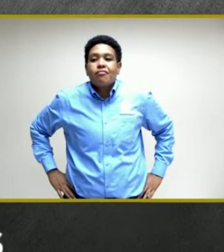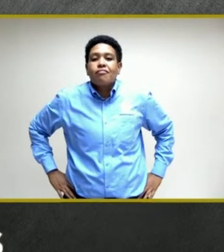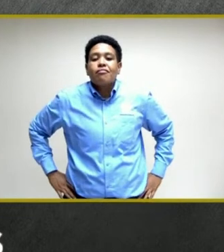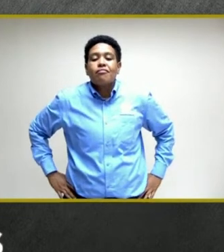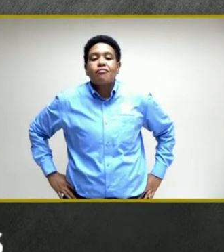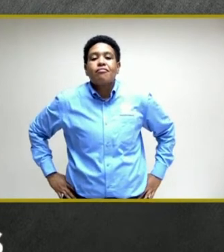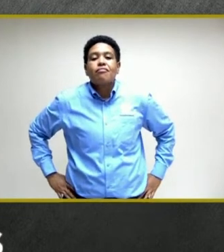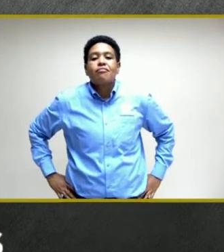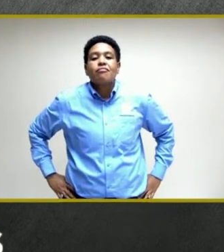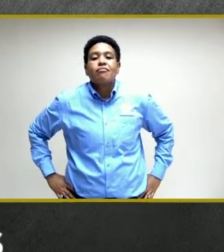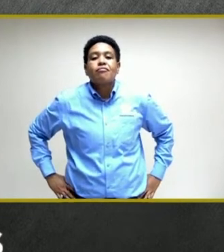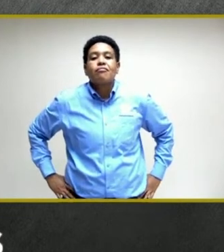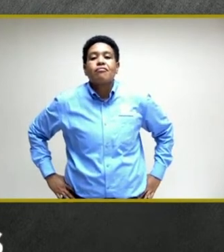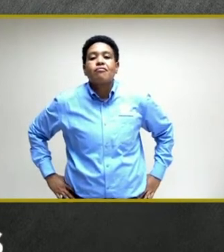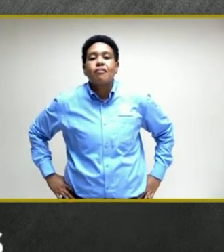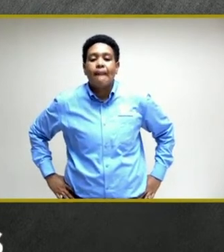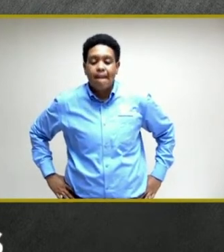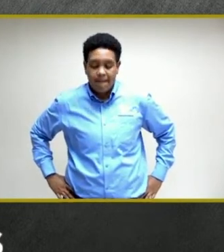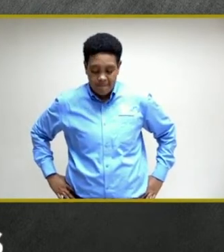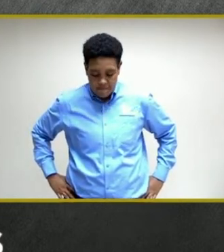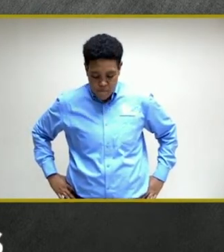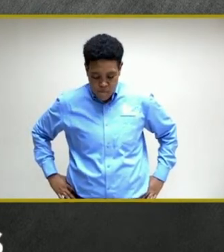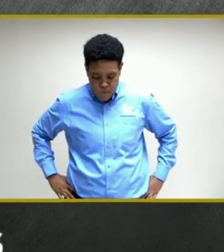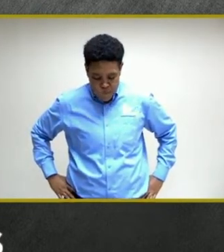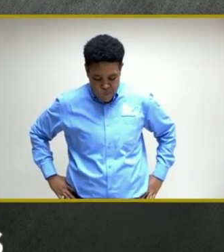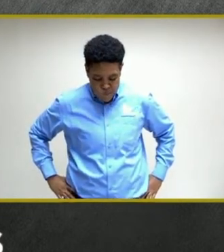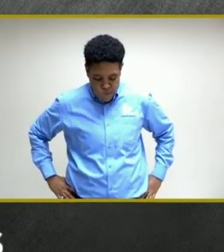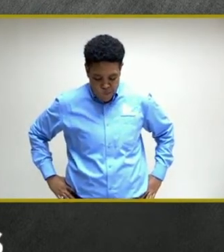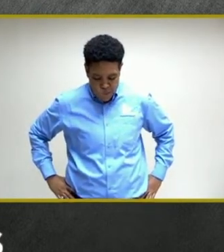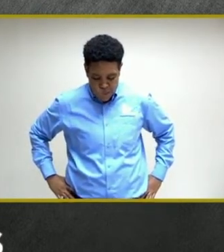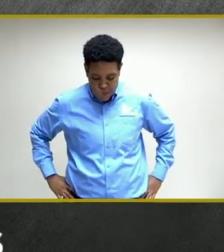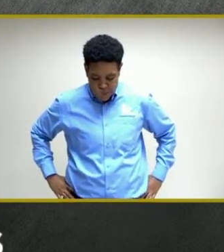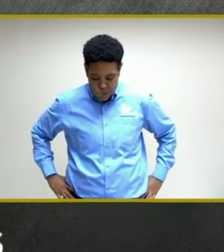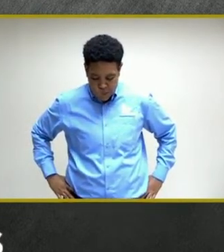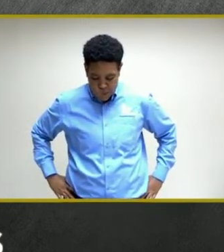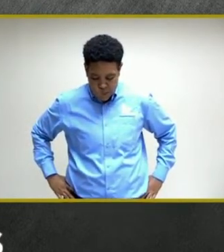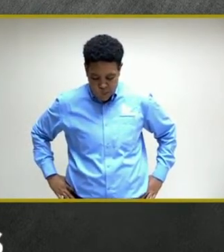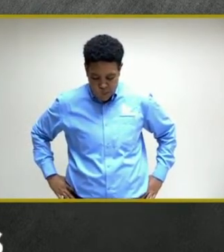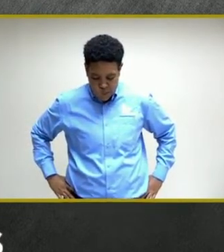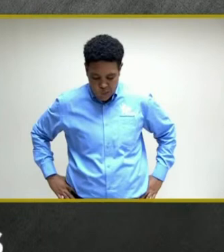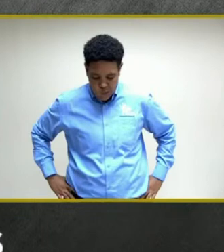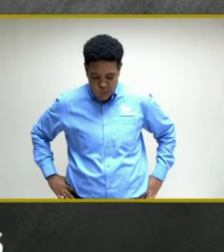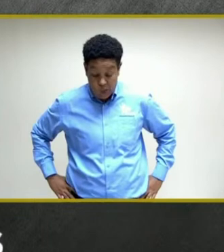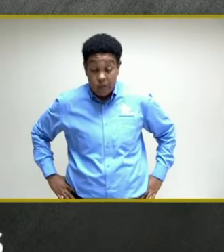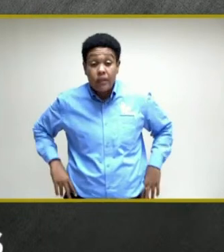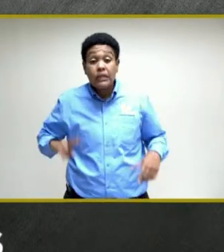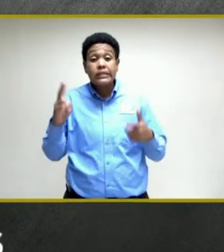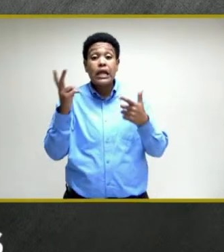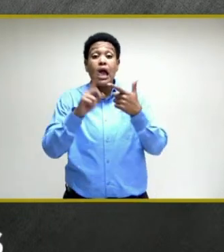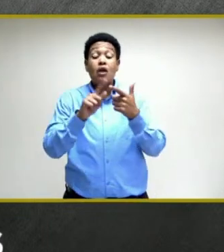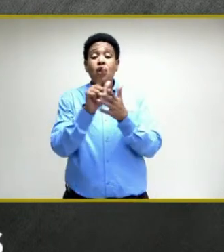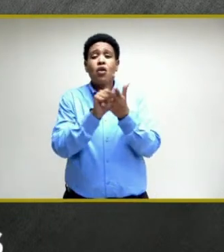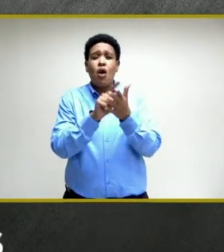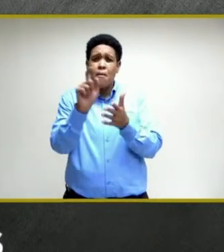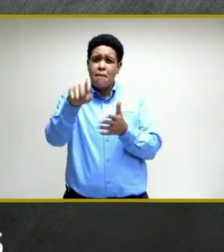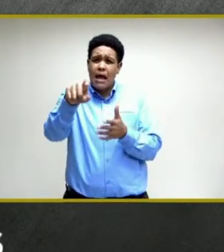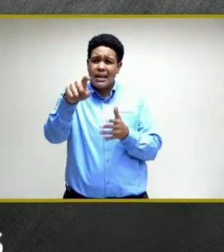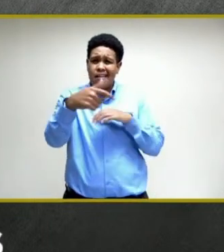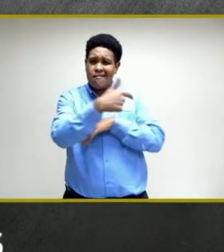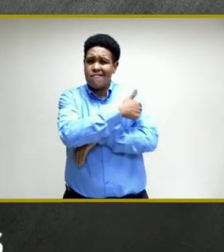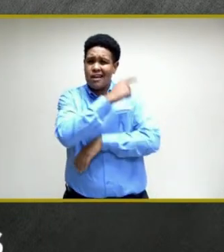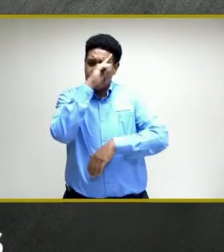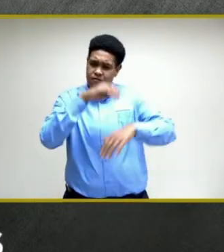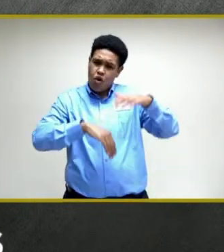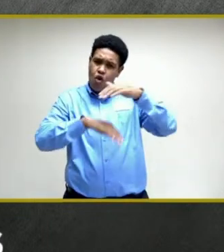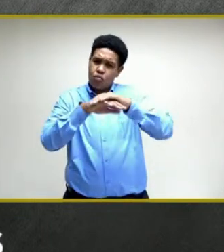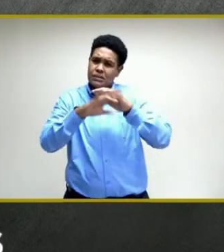Dr. Ennis mentioned a while ago that the law mandates vaccines I think for up to seven years, because the